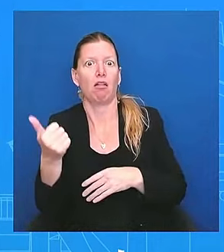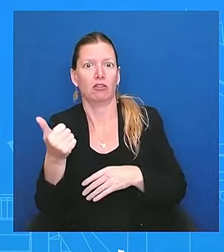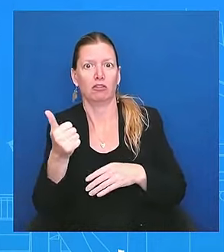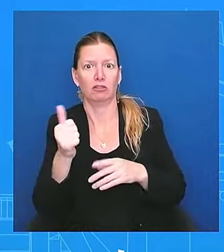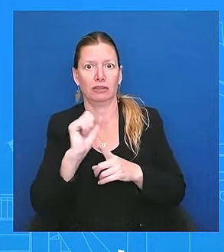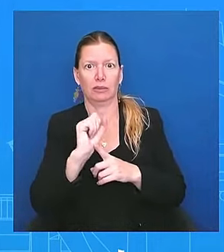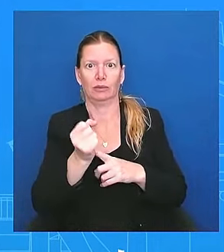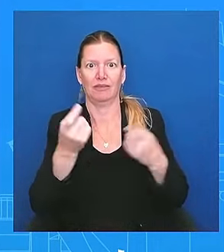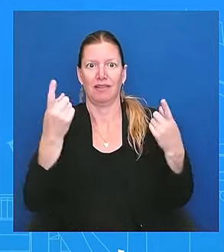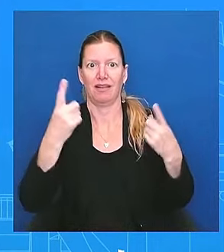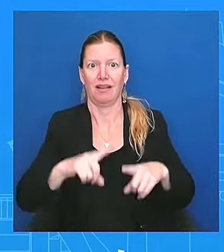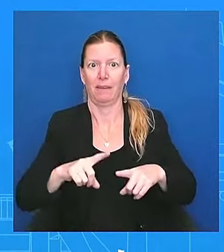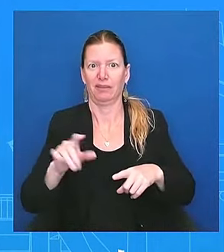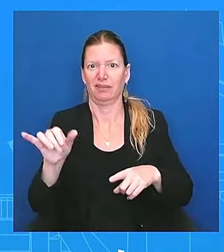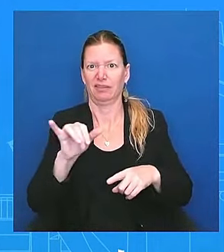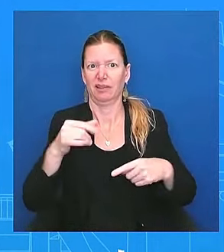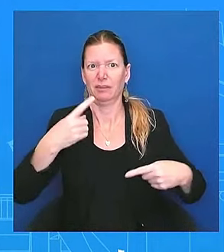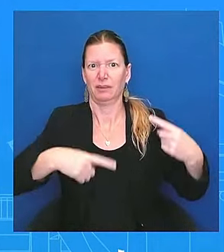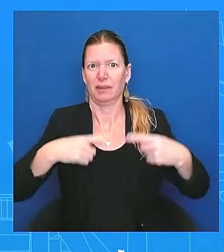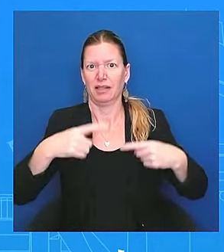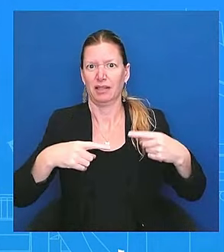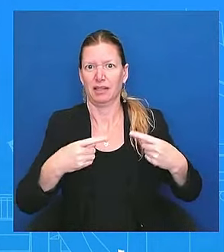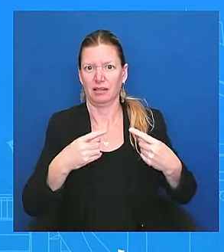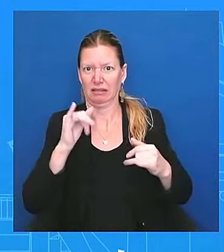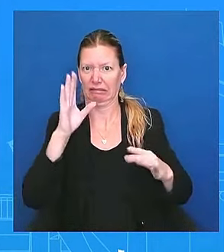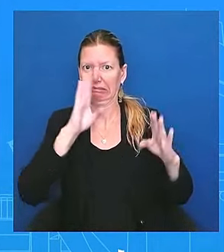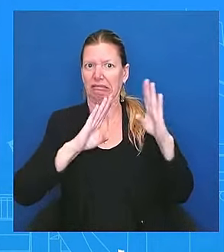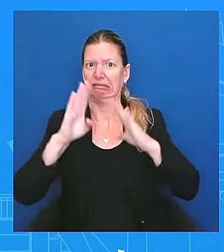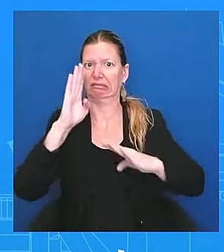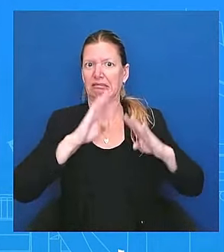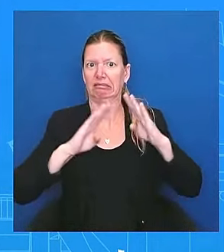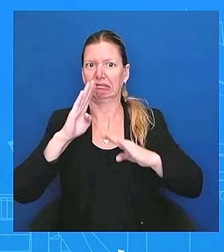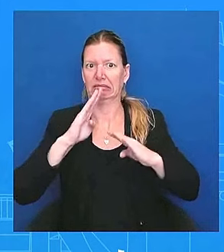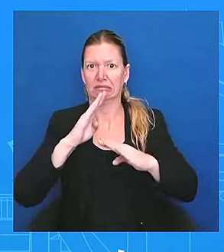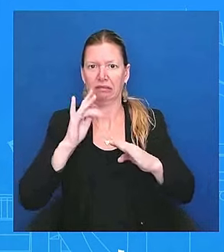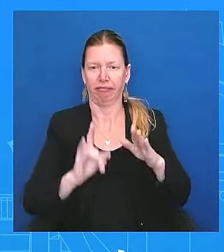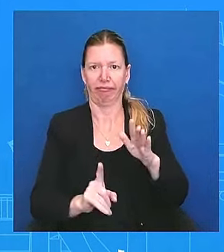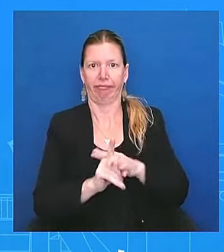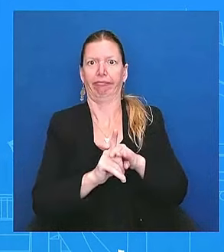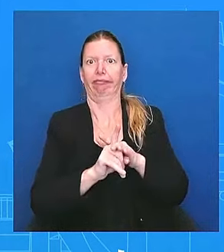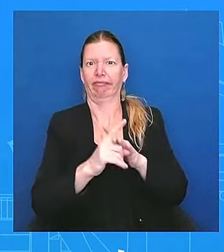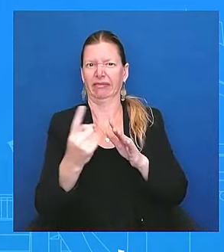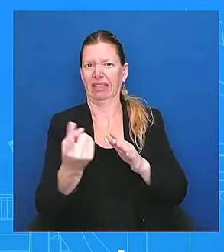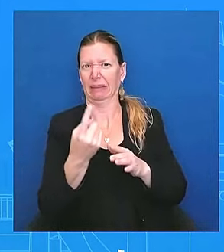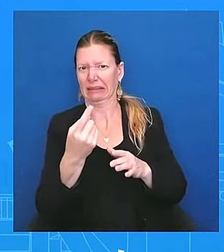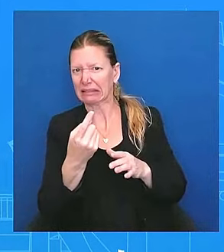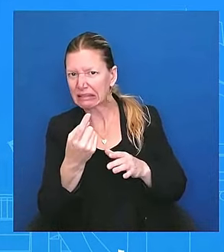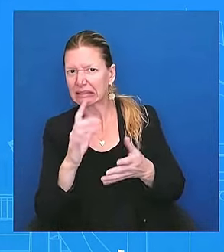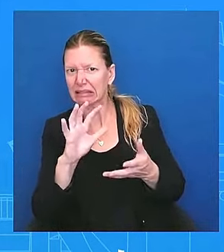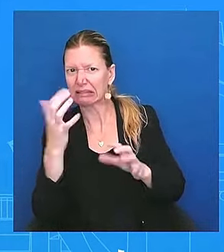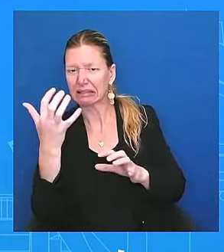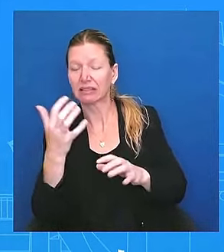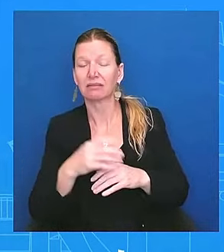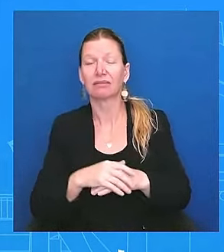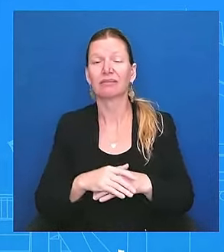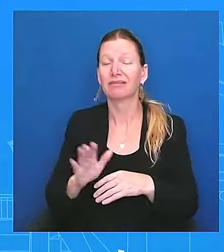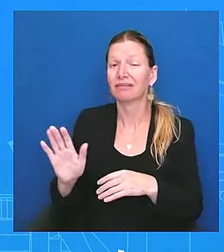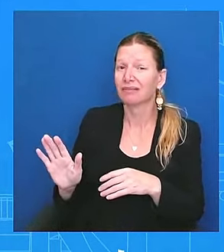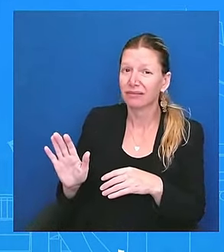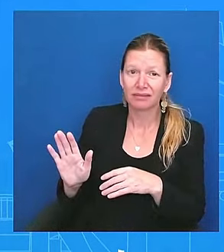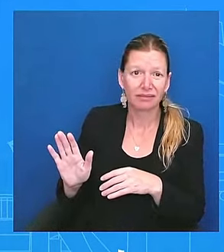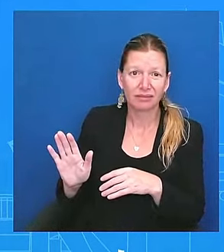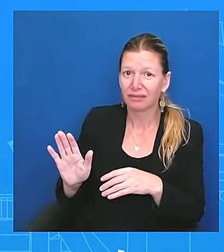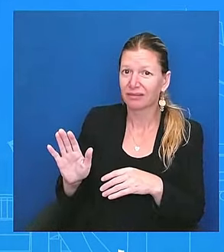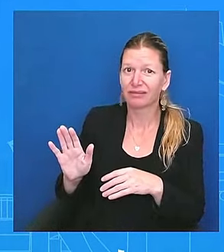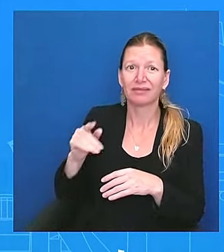I would not call it an episode. I would call it, we had a, a bad night, right? It was not his best